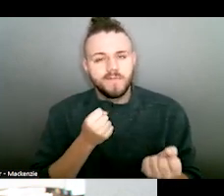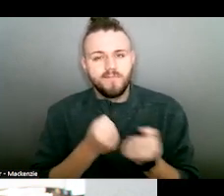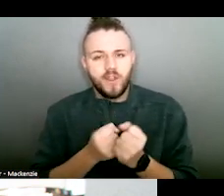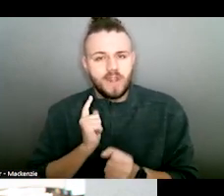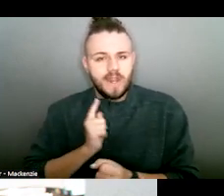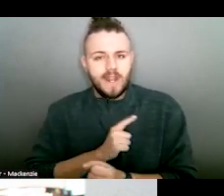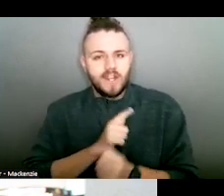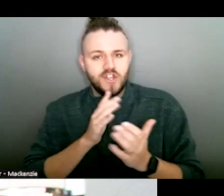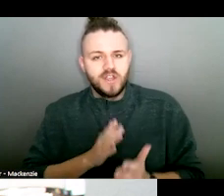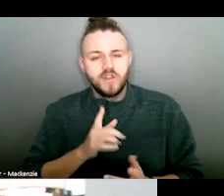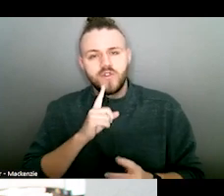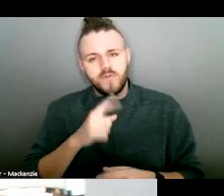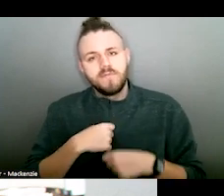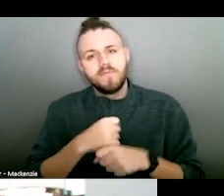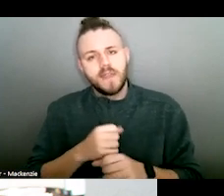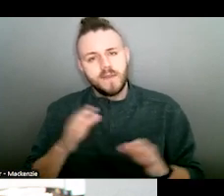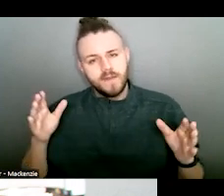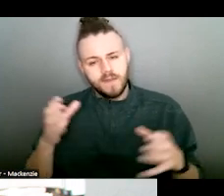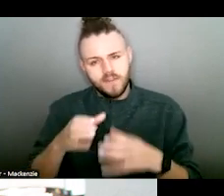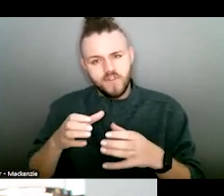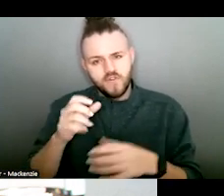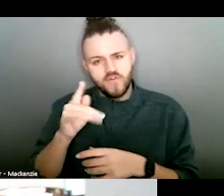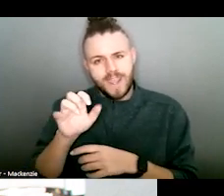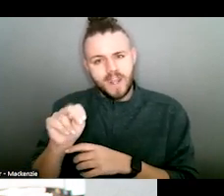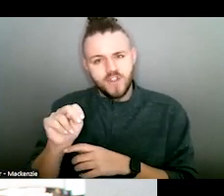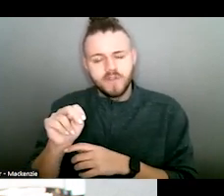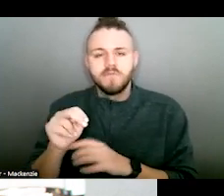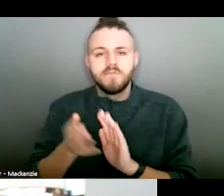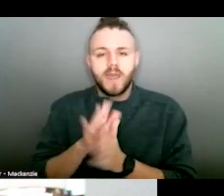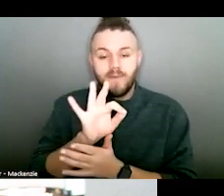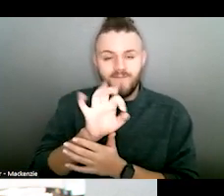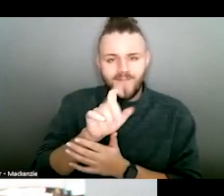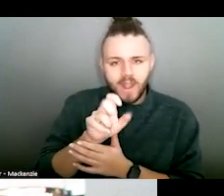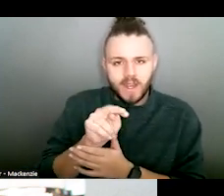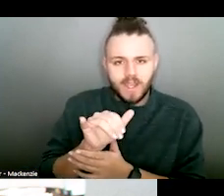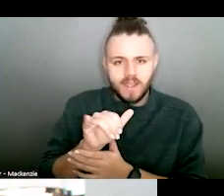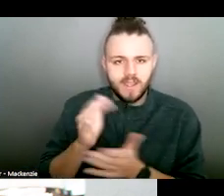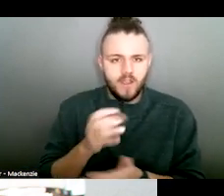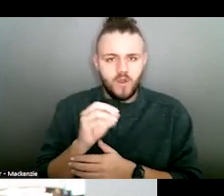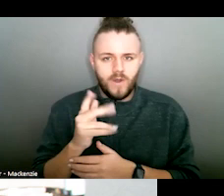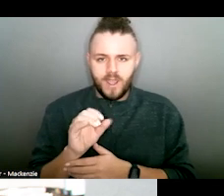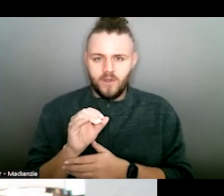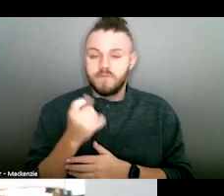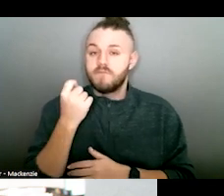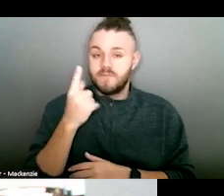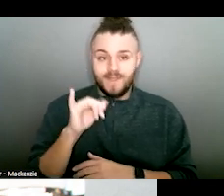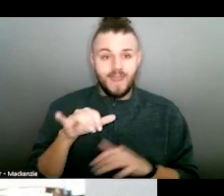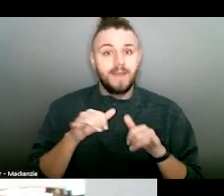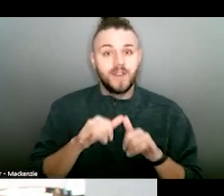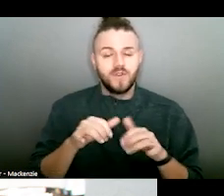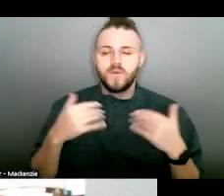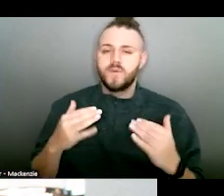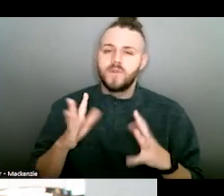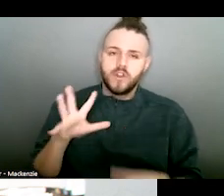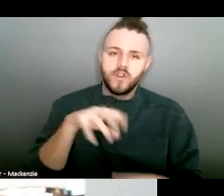I have sponsored legislation to make strangulation a felony in the state of Ohio. I am grateful to report that this measure